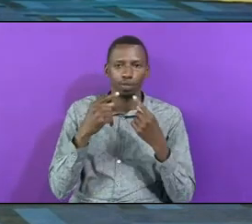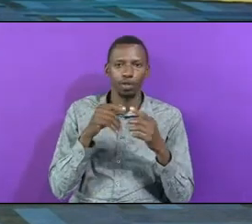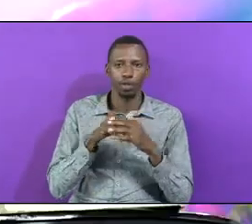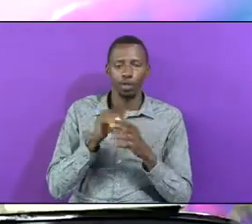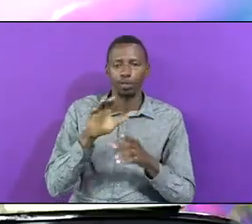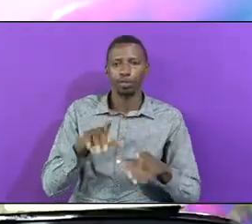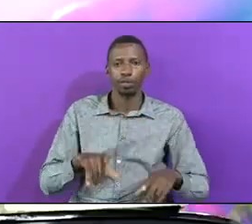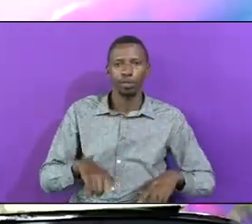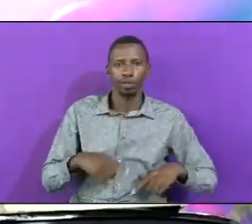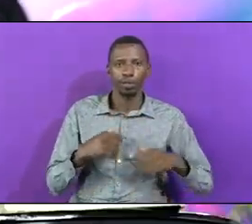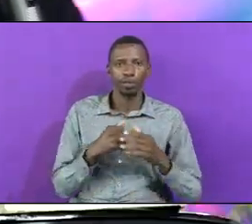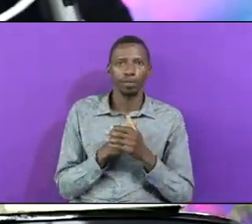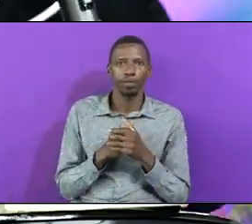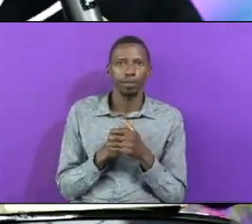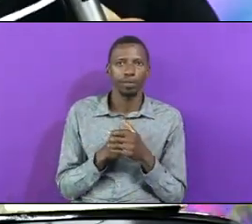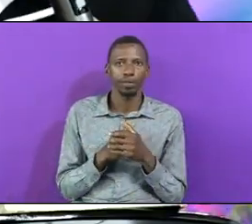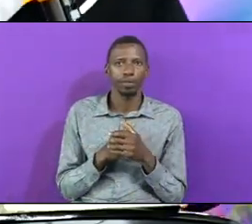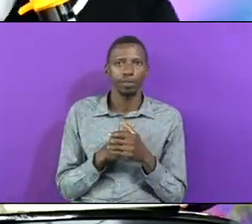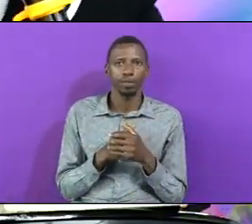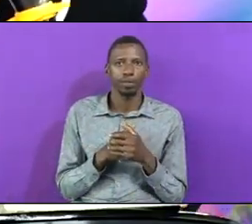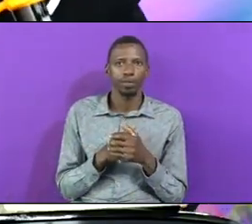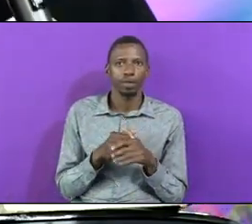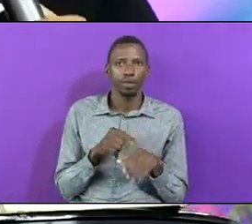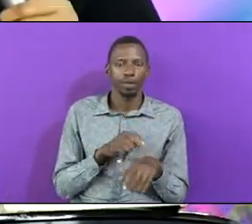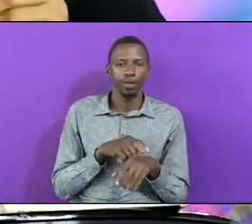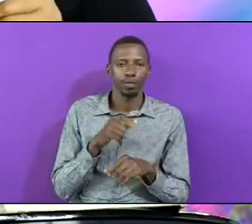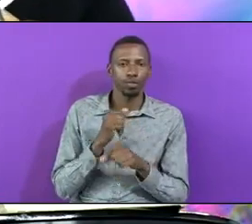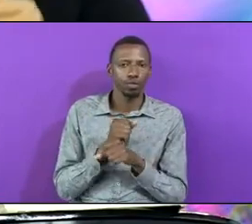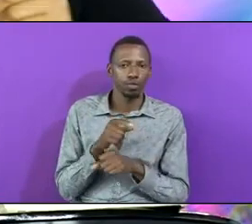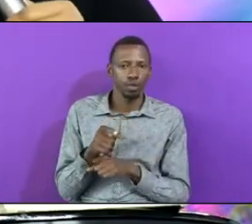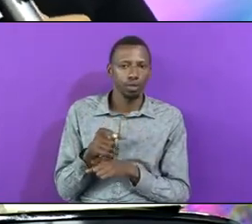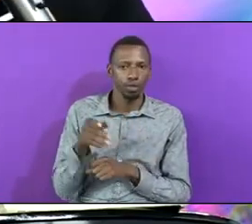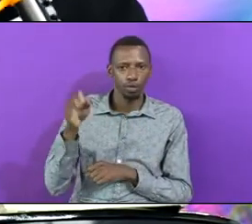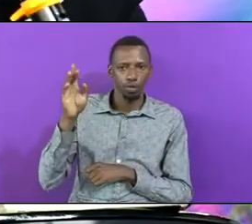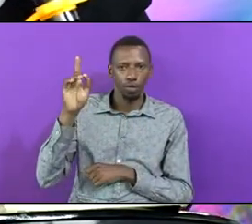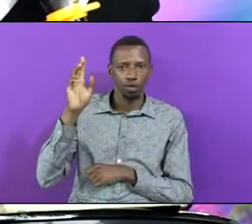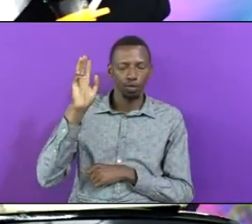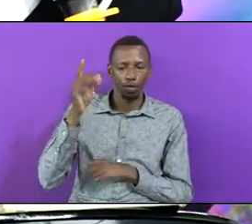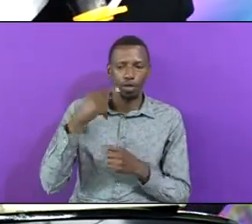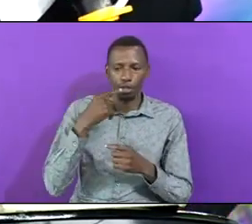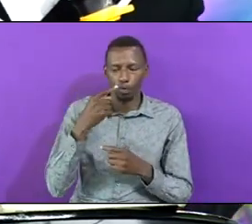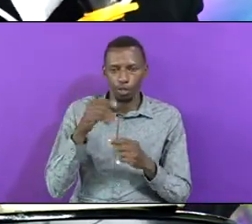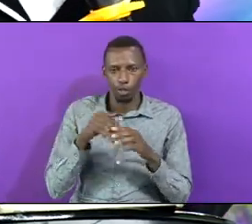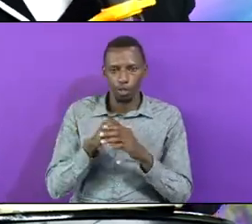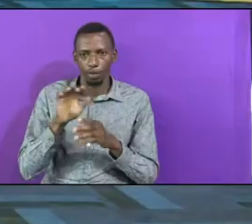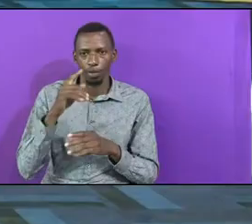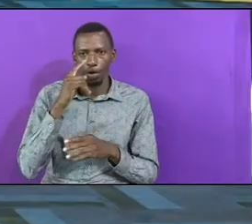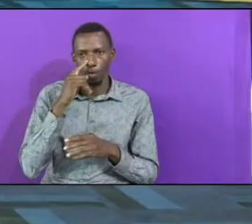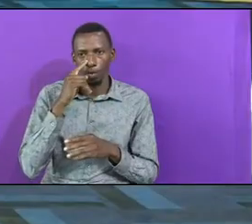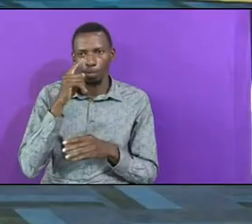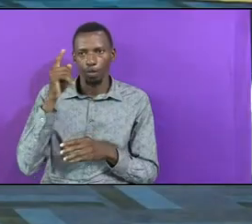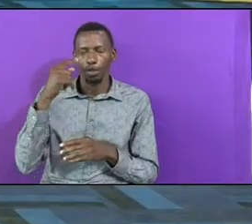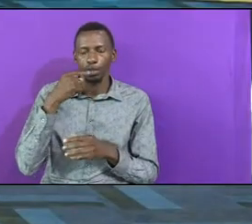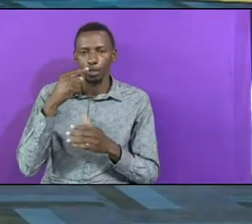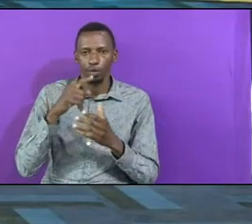You Will Hear God Speak In Your Circumstance When You Do This God Will Speak In Your Home He Said The Name Again You Know